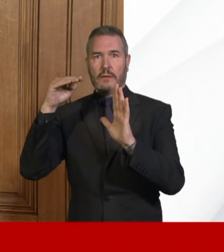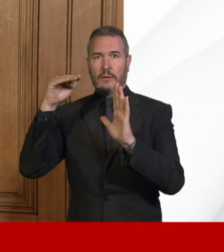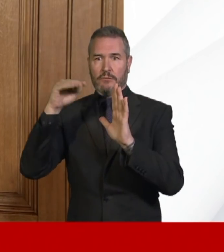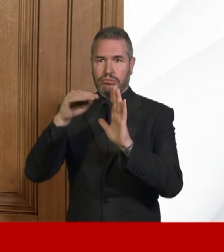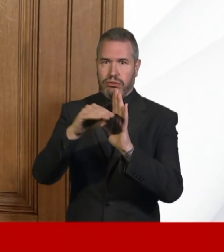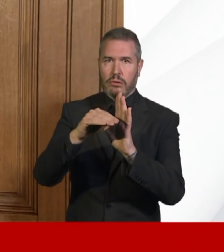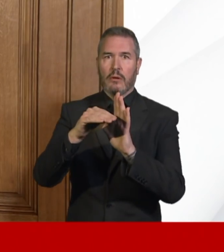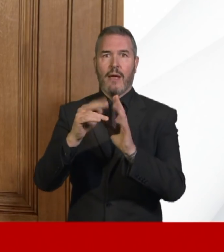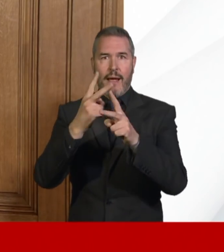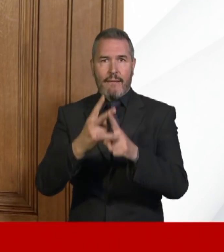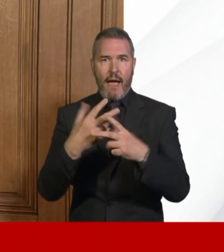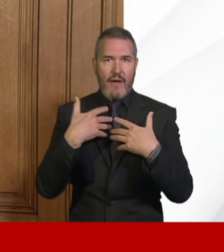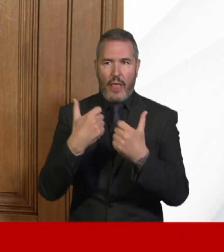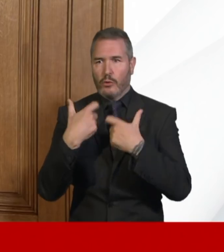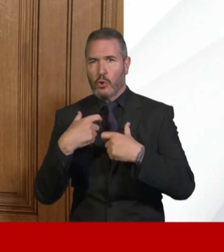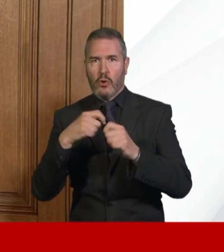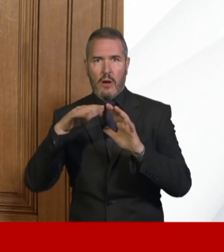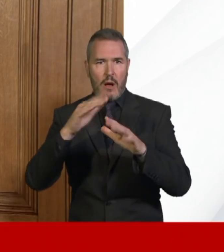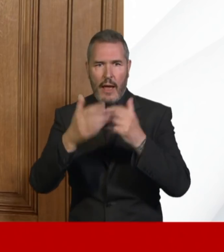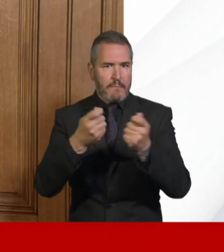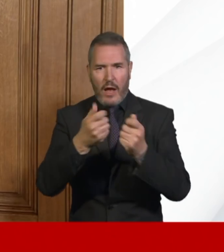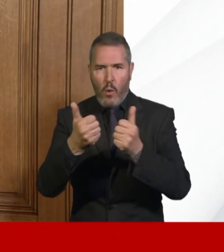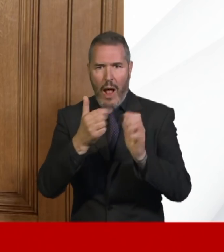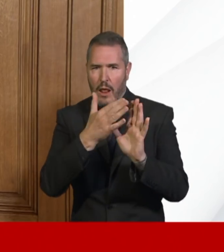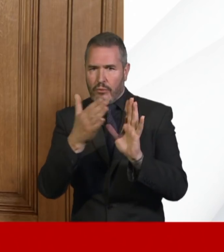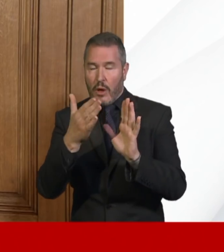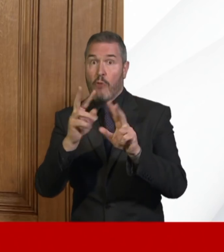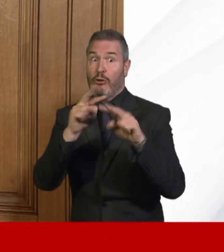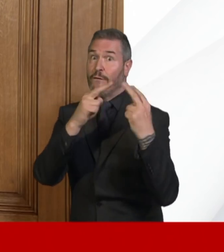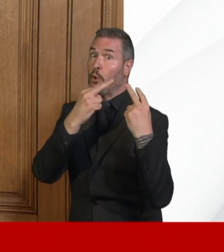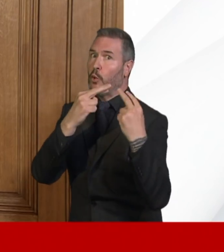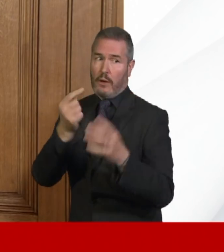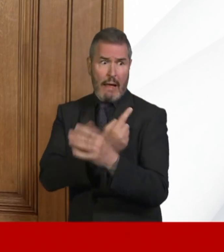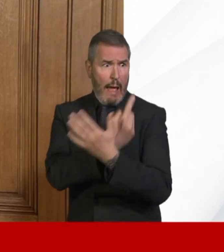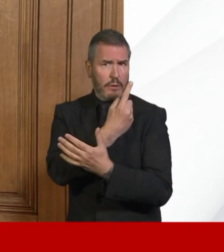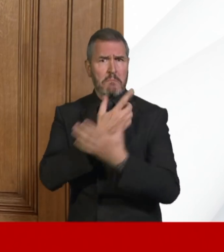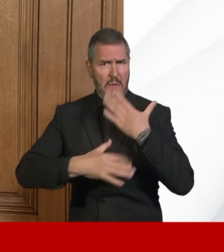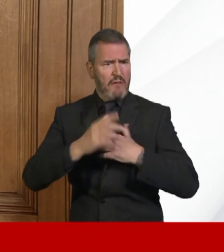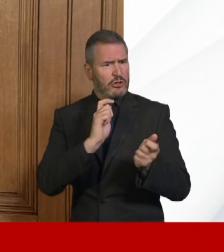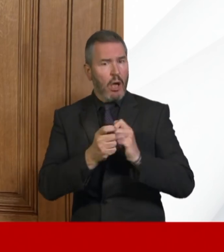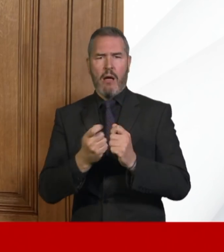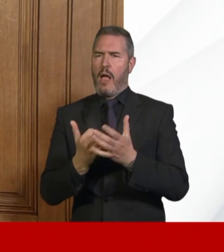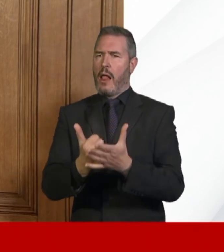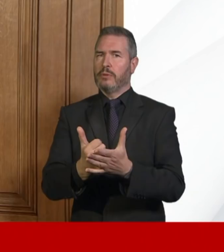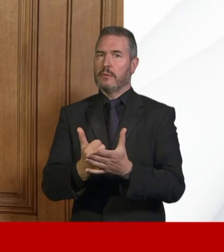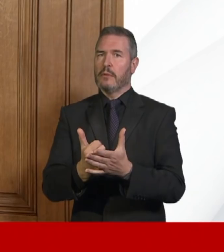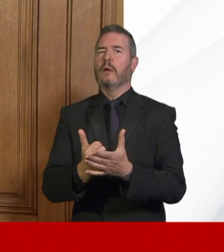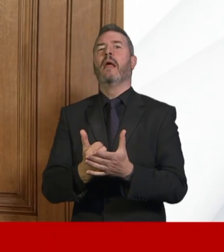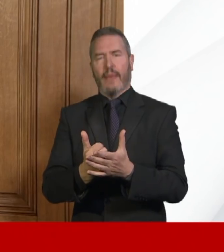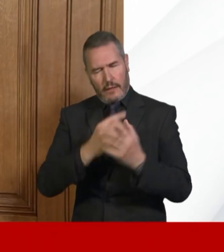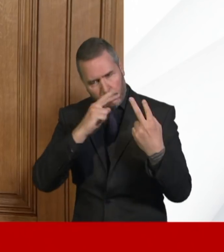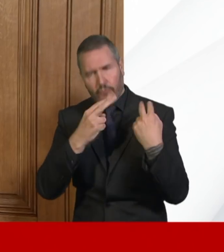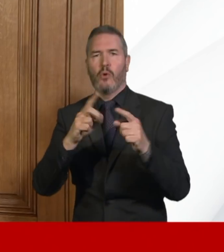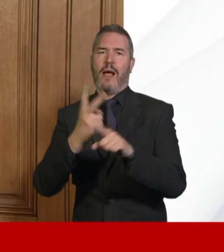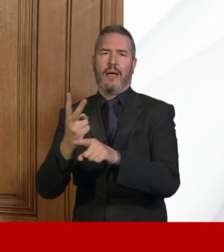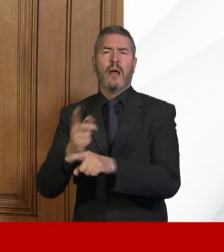through our care health and care systems sensibly in a controlled way. And that's what we're aiming for. The issue about